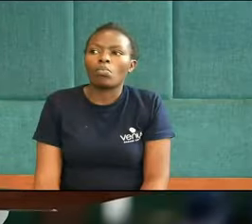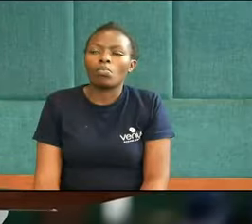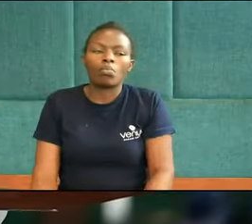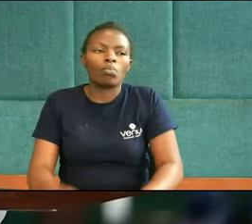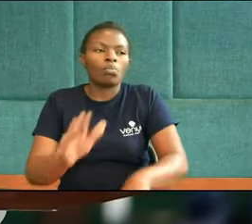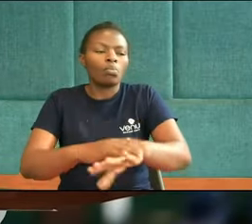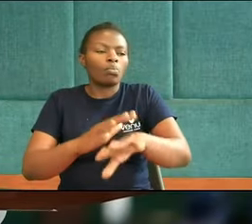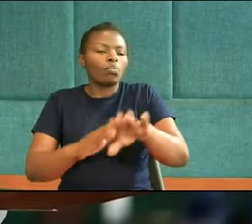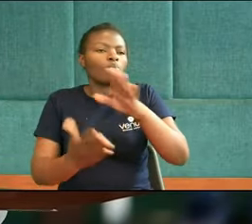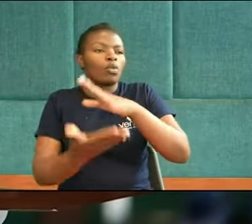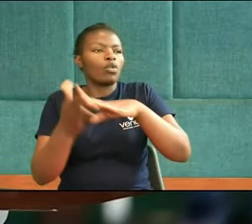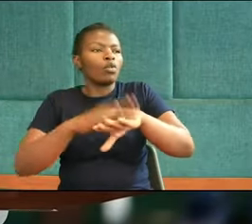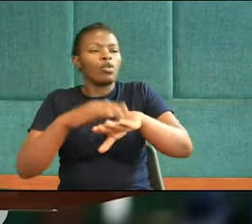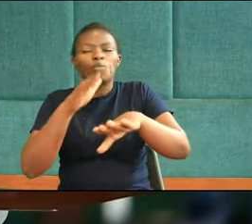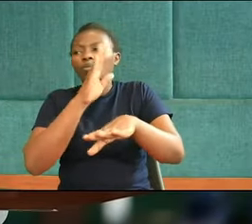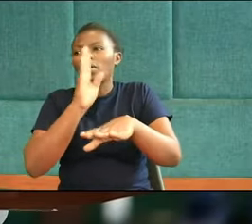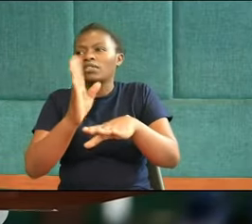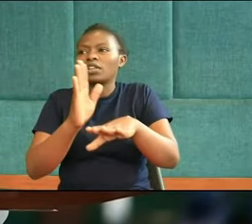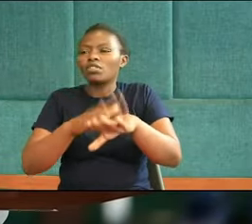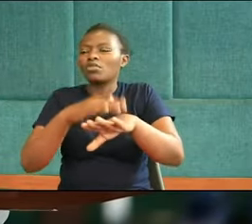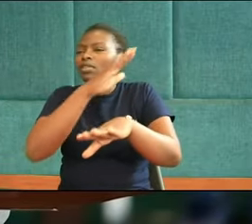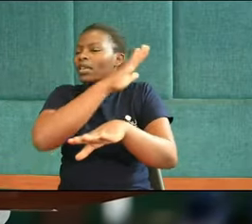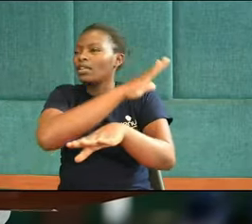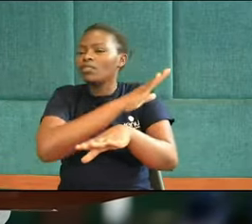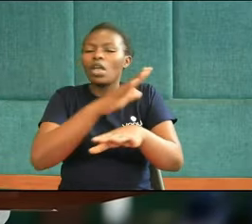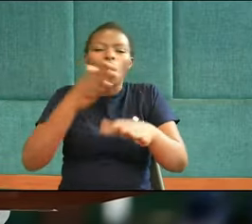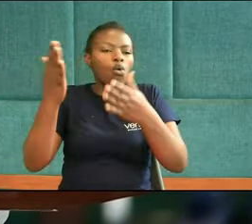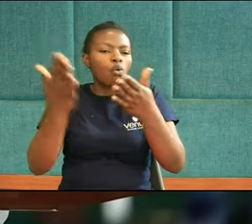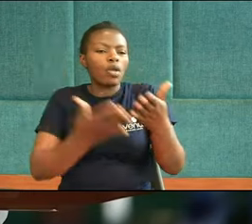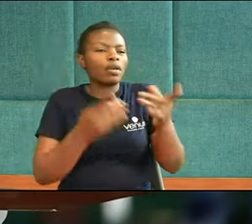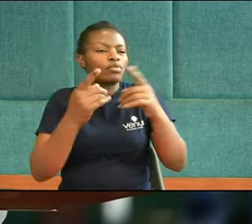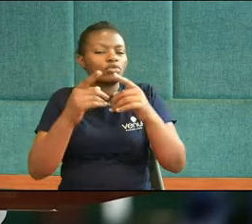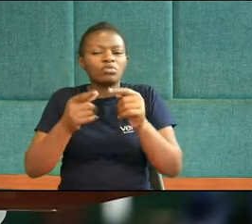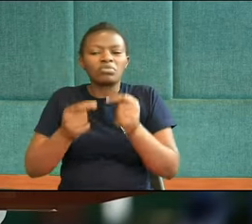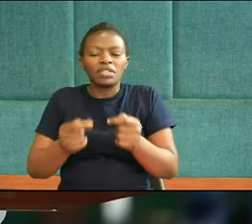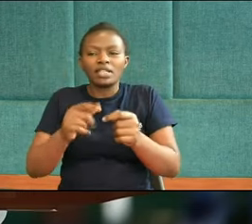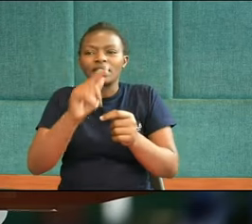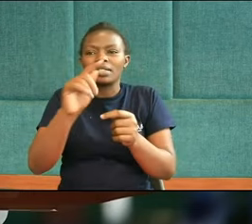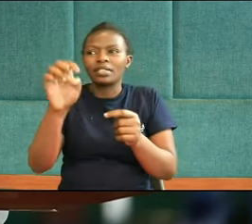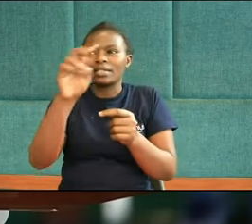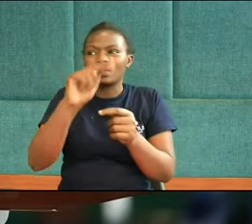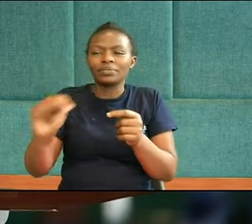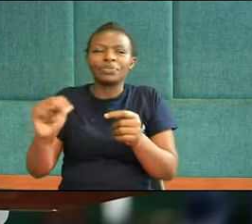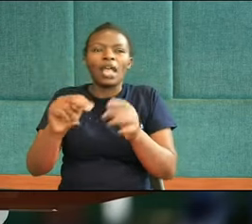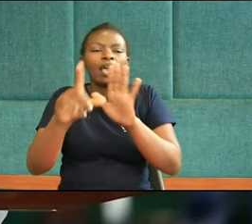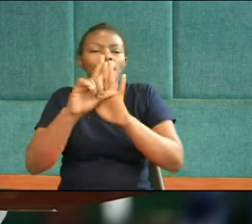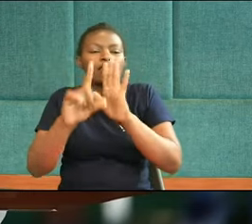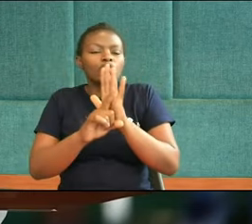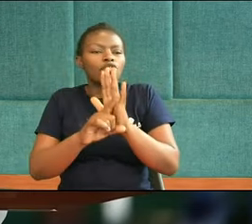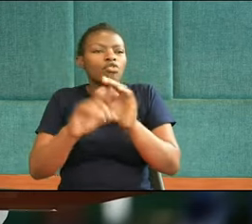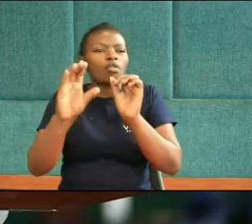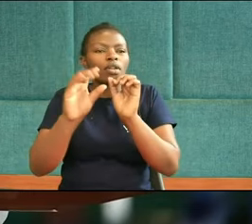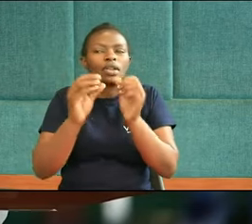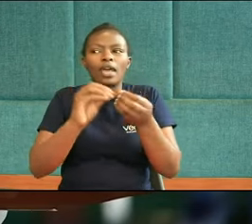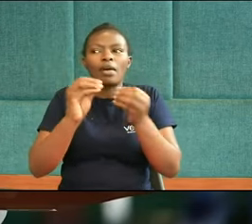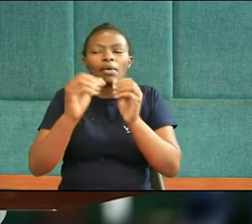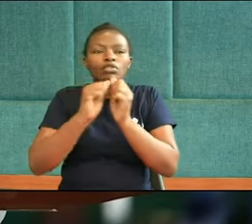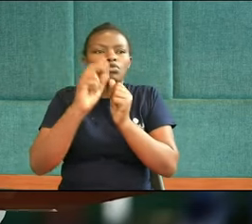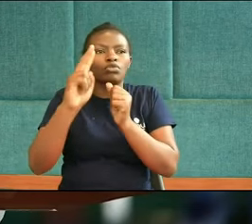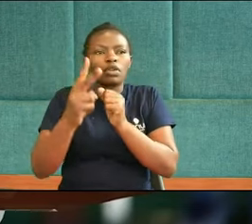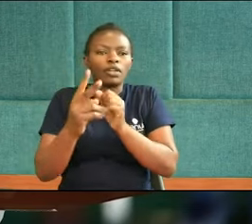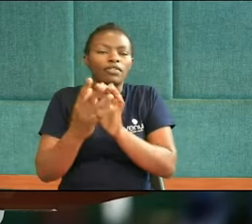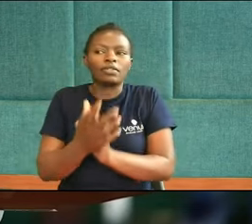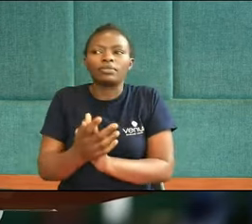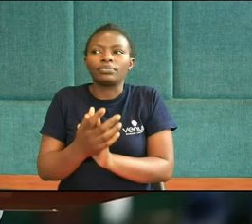Good morning, good afternoon, and good evening, and welcome to today's Teens Cornerstone Connection lesson number 12, titled, God is in Control.